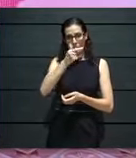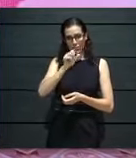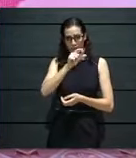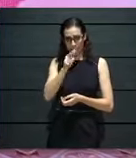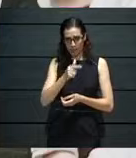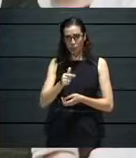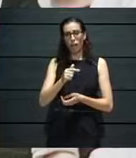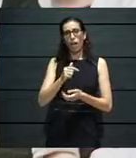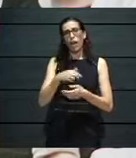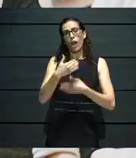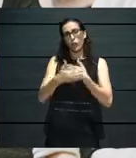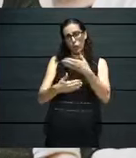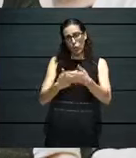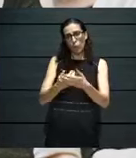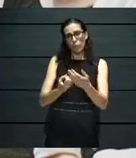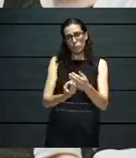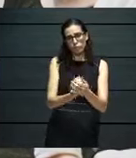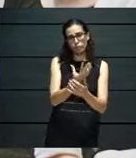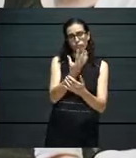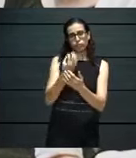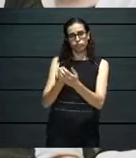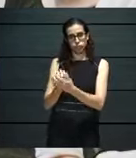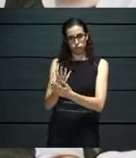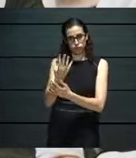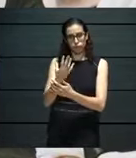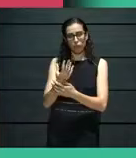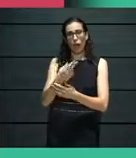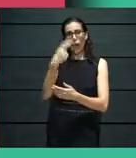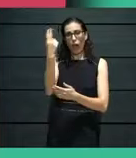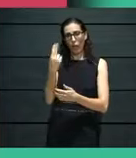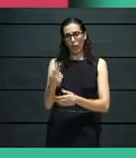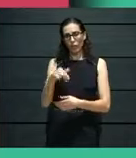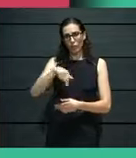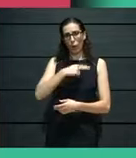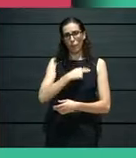to the development of the contemporary art scene in Malta.